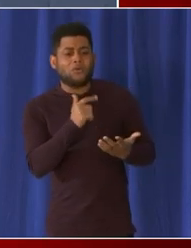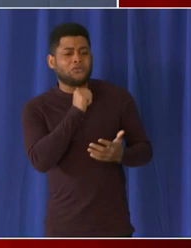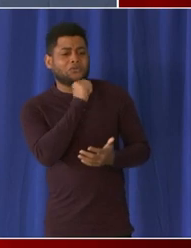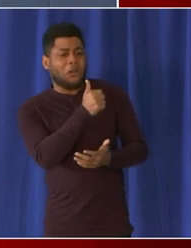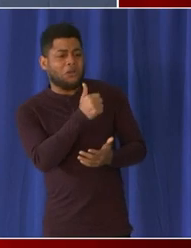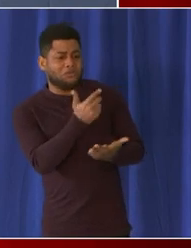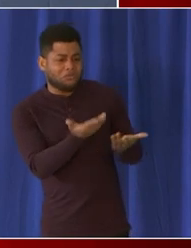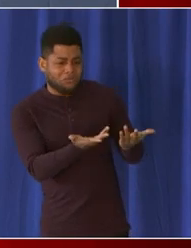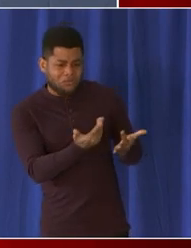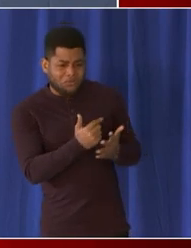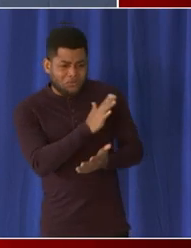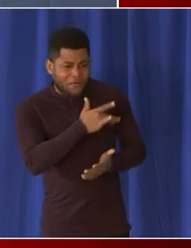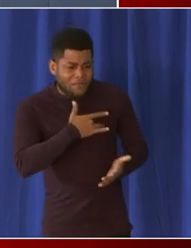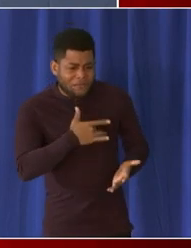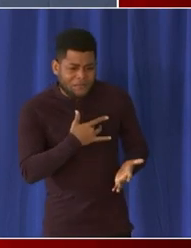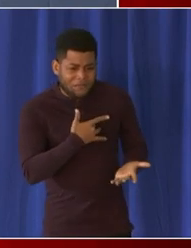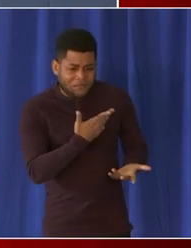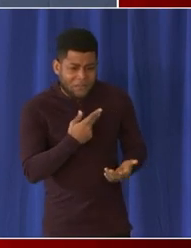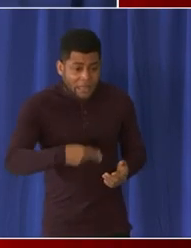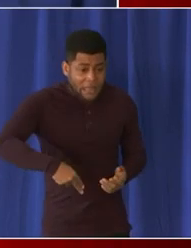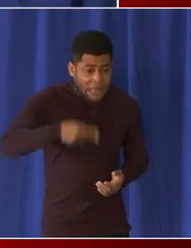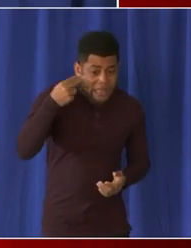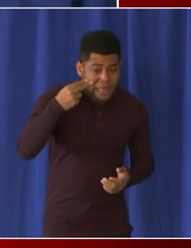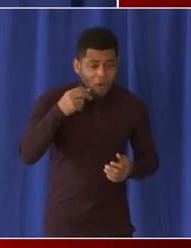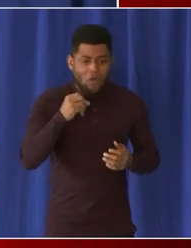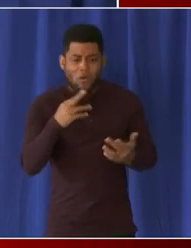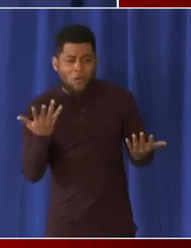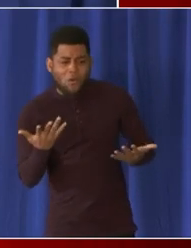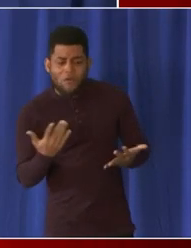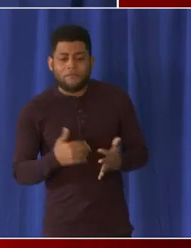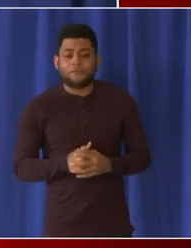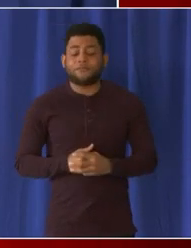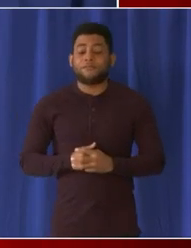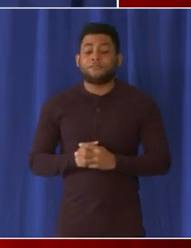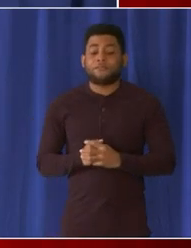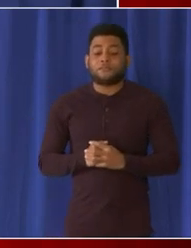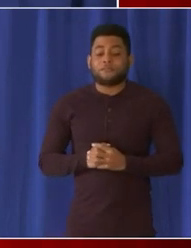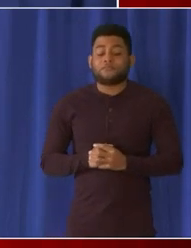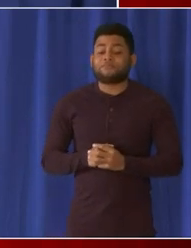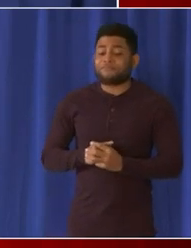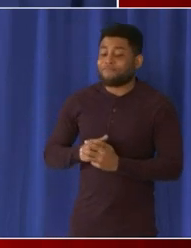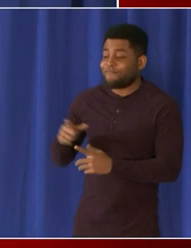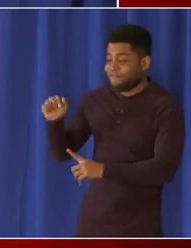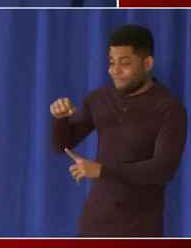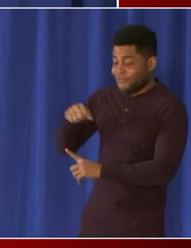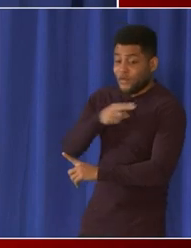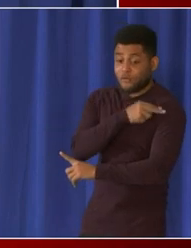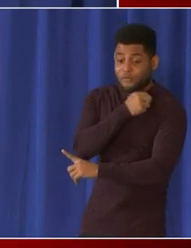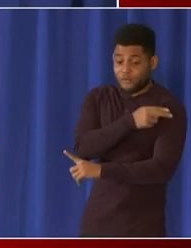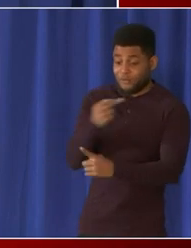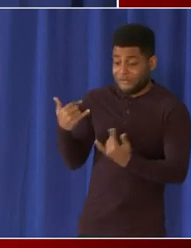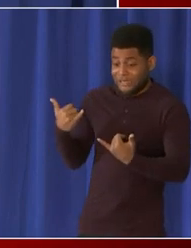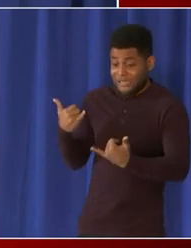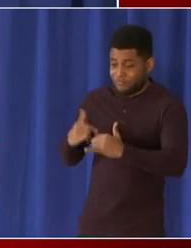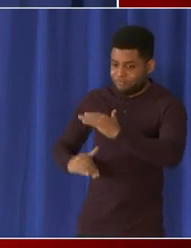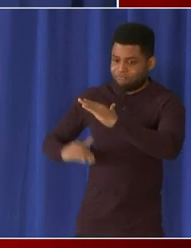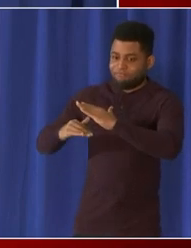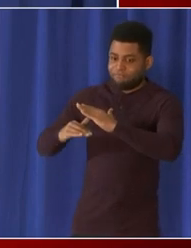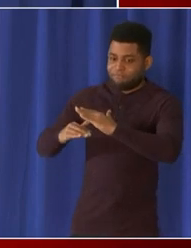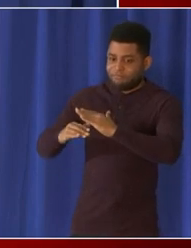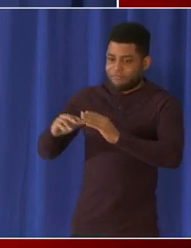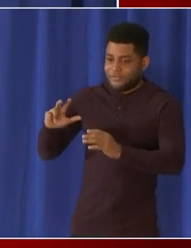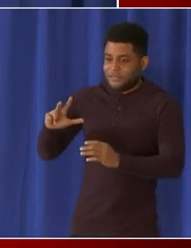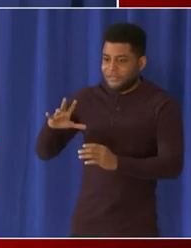high higher than normal so thanks for the question the you know hospital capacity 83 percent uh as of yesterday